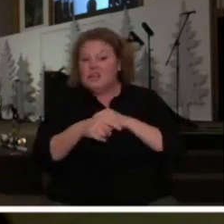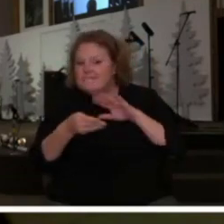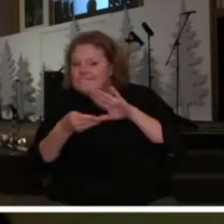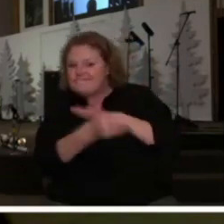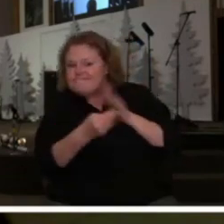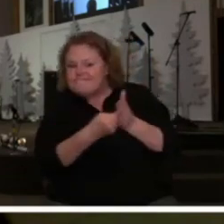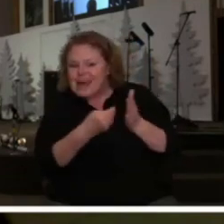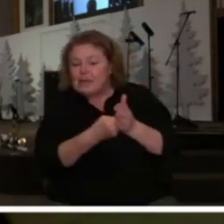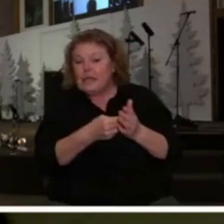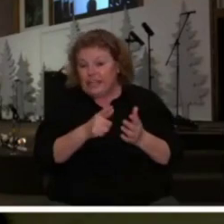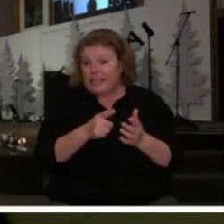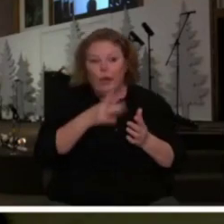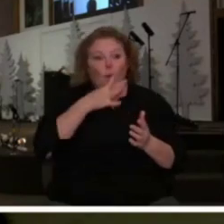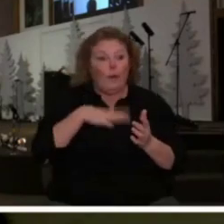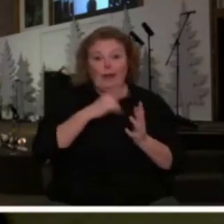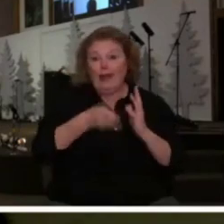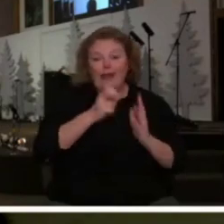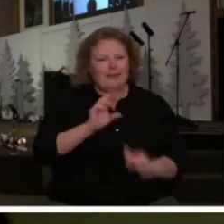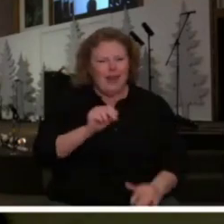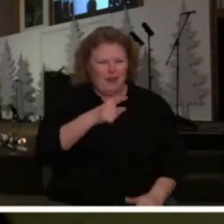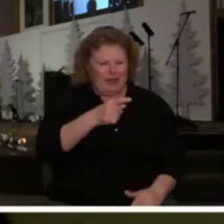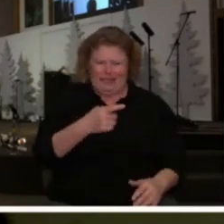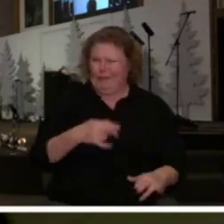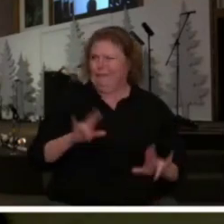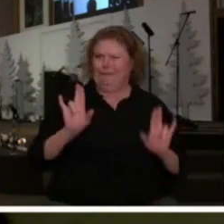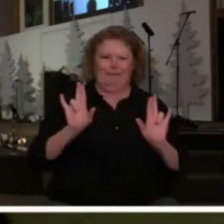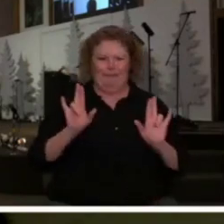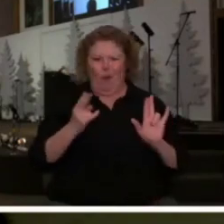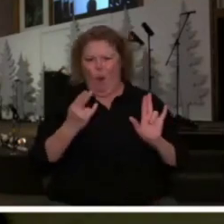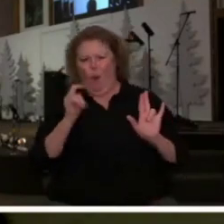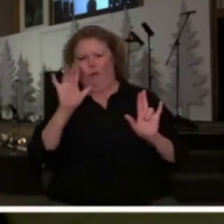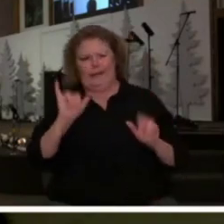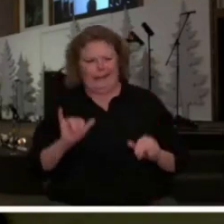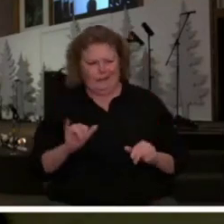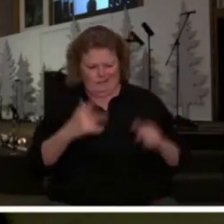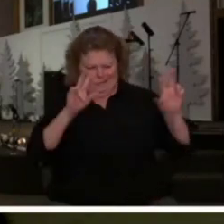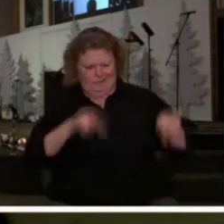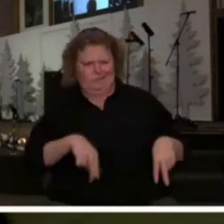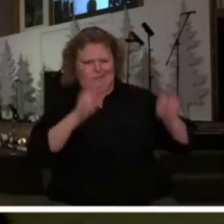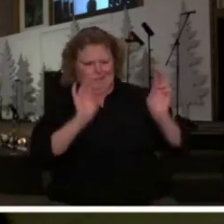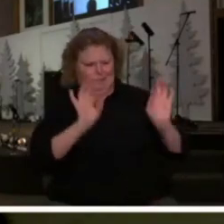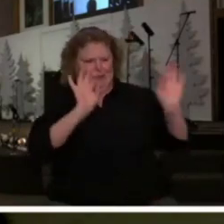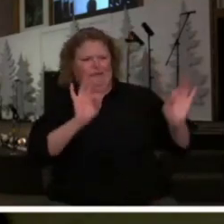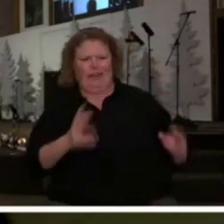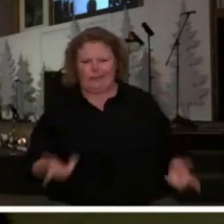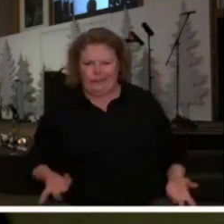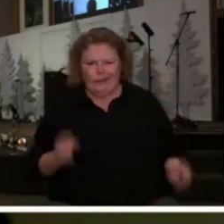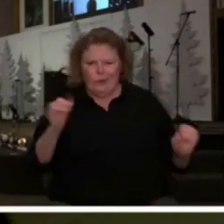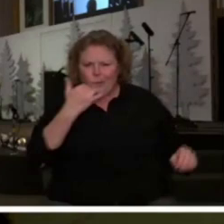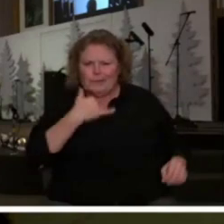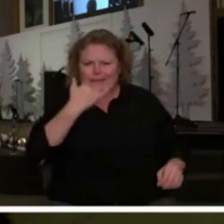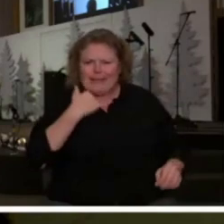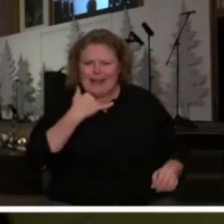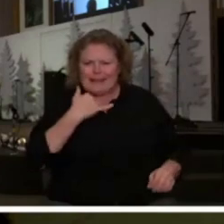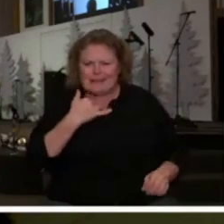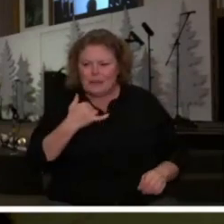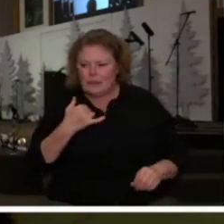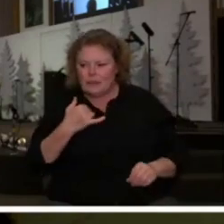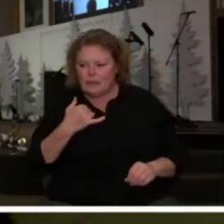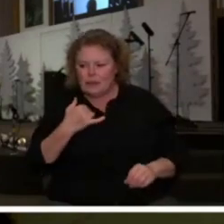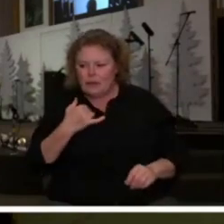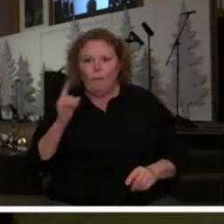doesn't run around with women on the side I mean he's like holy I mean he's like there's no flaws in him and one of them must have said and listen